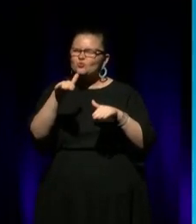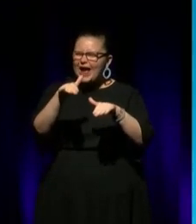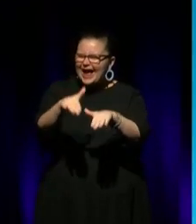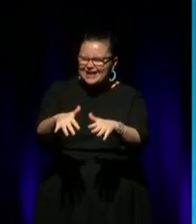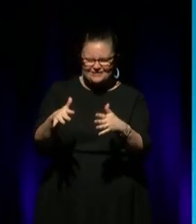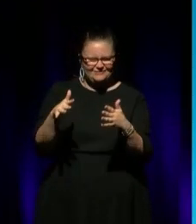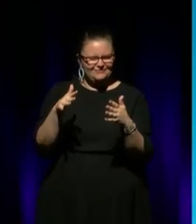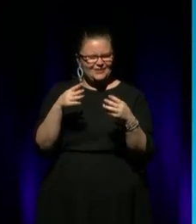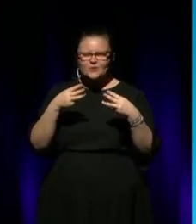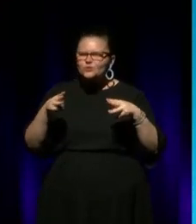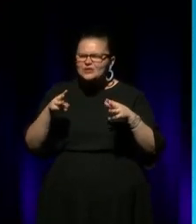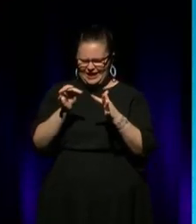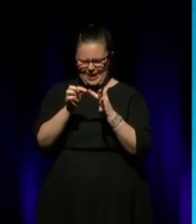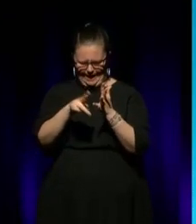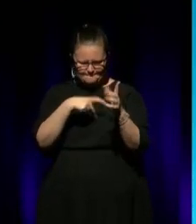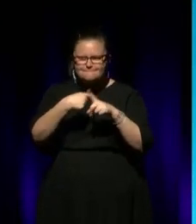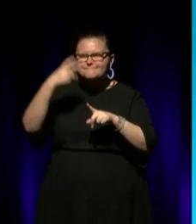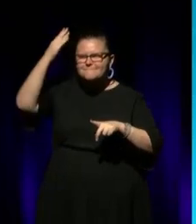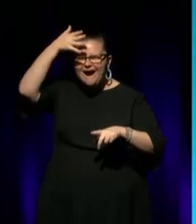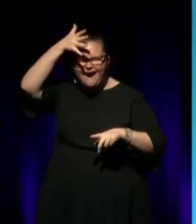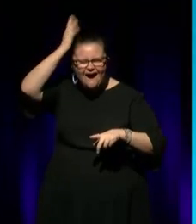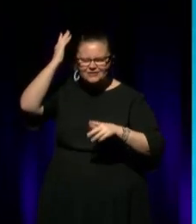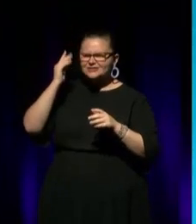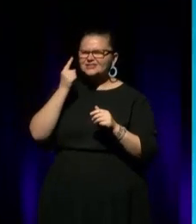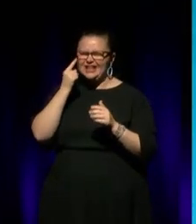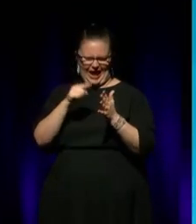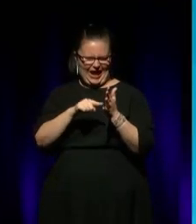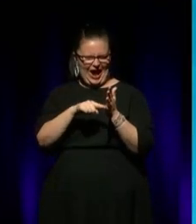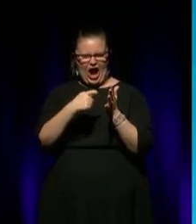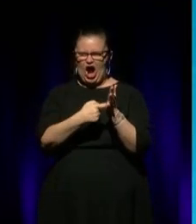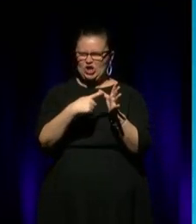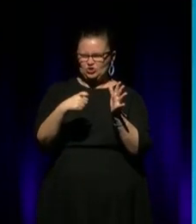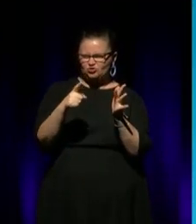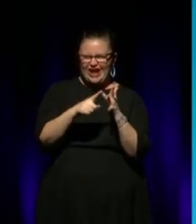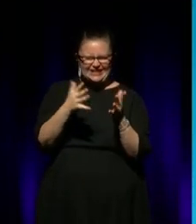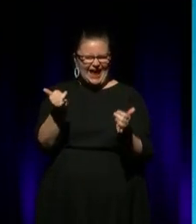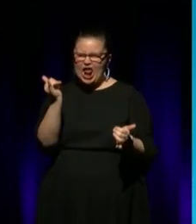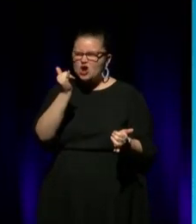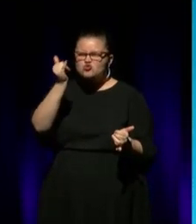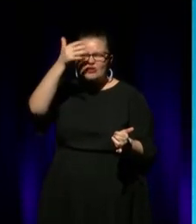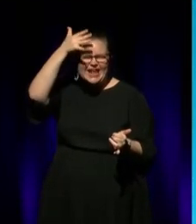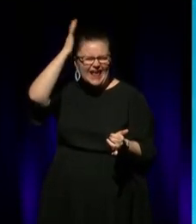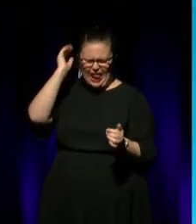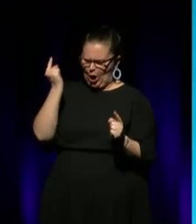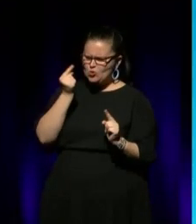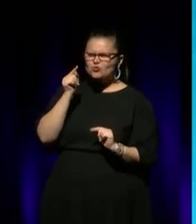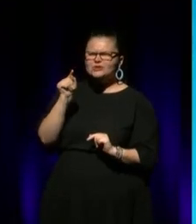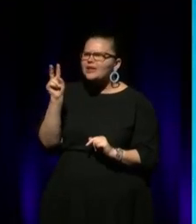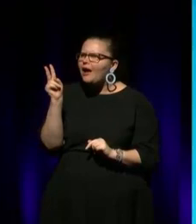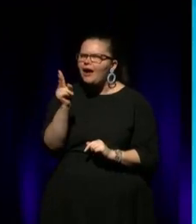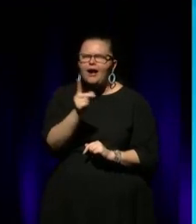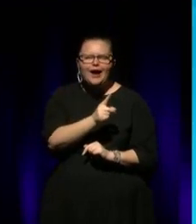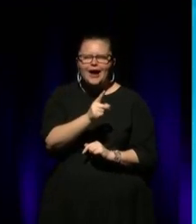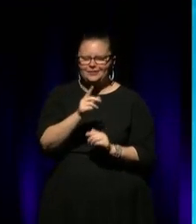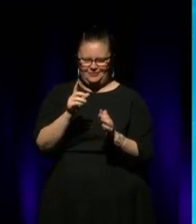coming out of punk movement. I used see Tracy Moffat walk up the street with green hair and I'd go, who is that? You know, David was a pop